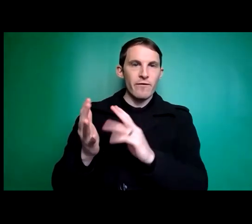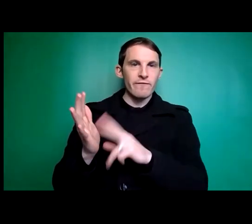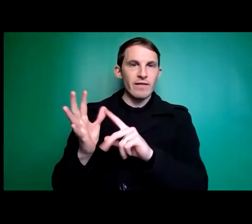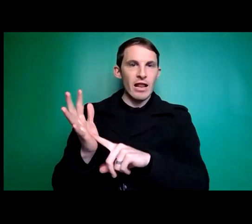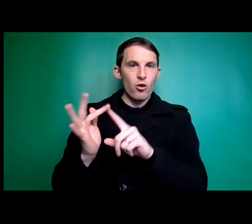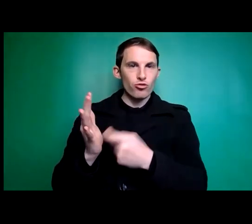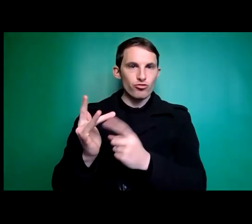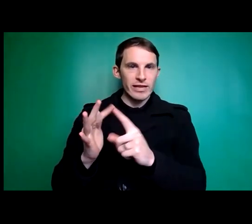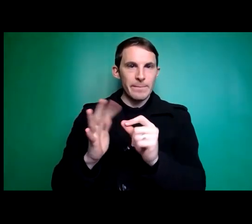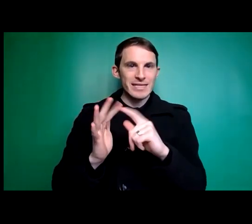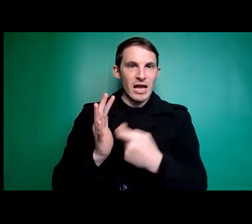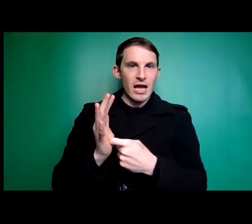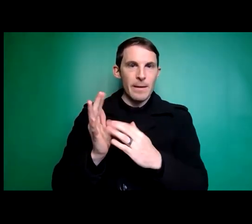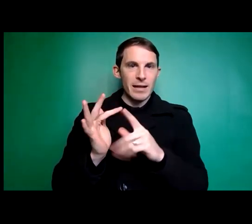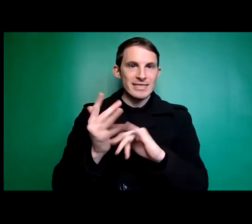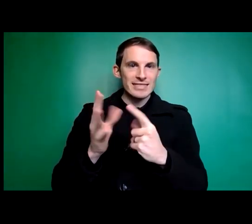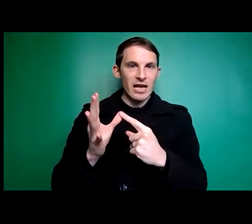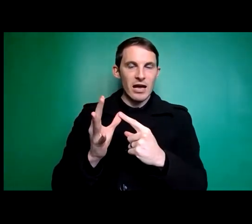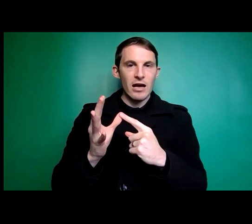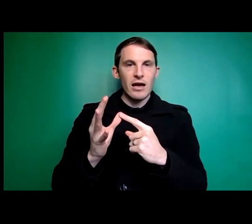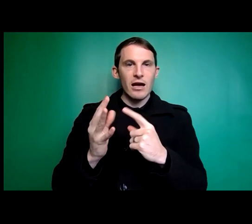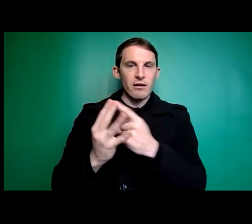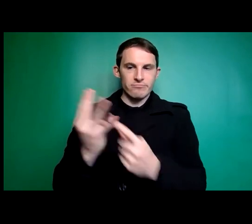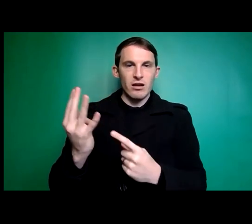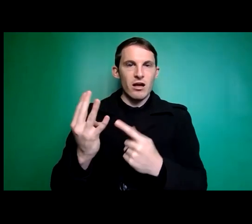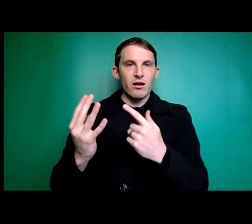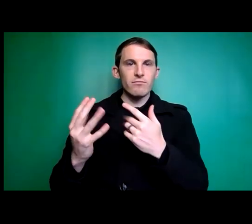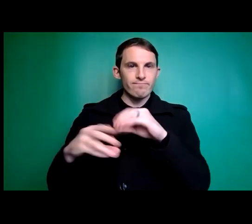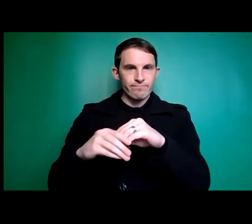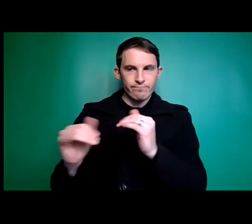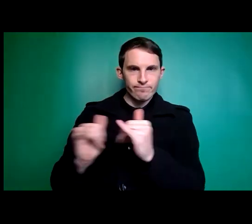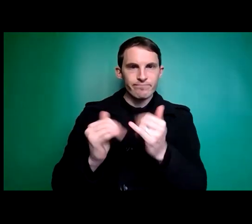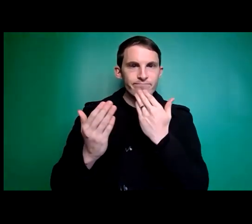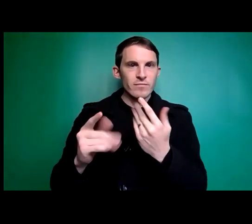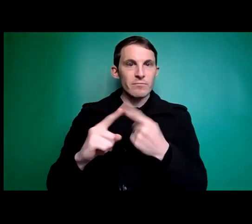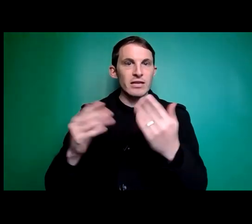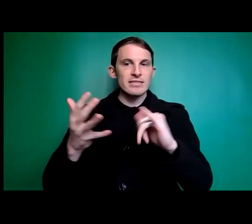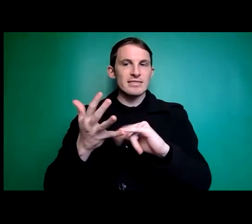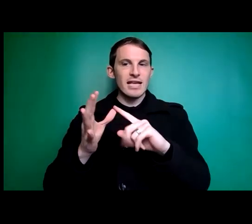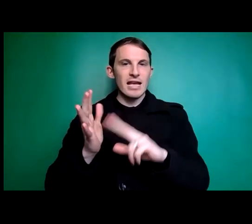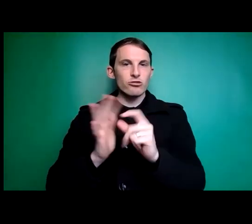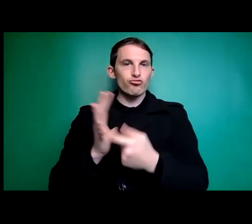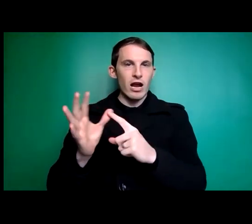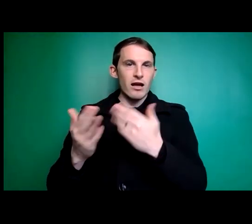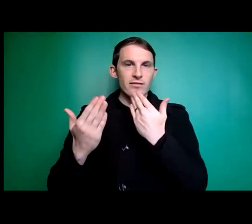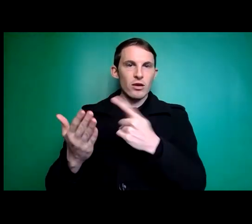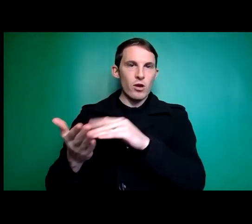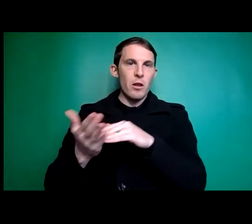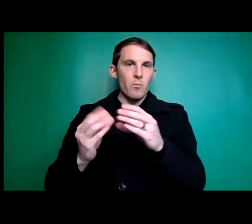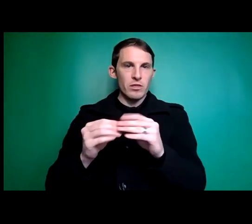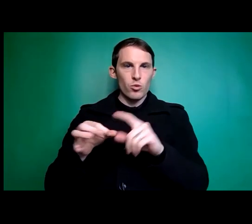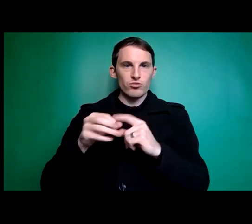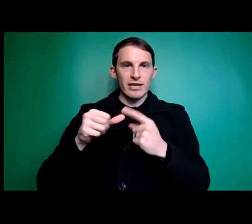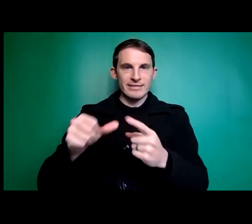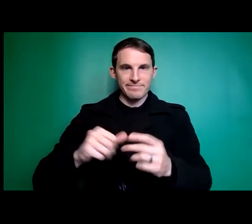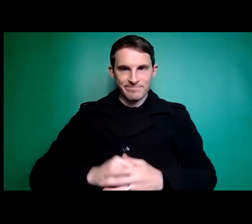wilcox and melissa noonan for participating in our consumer panel and of course sandra south for helping out with the q a i'd